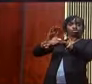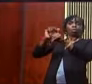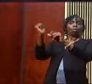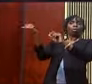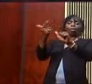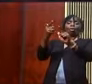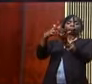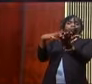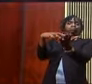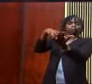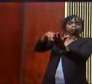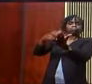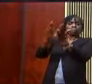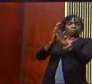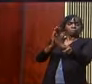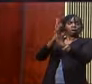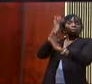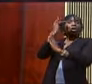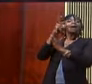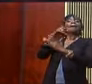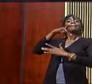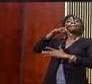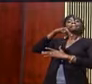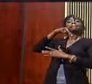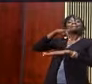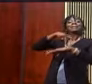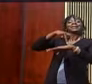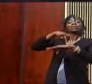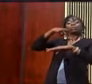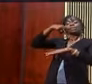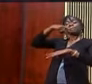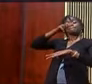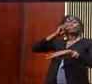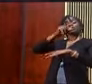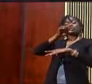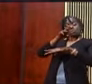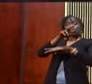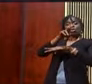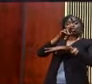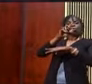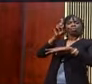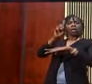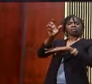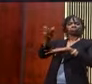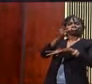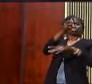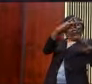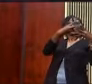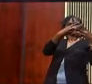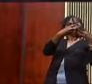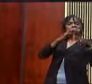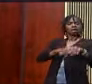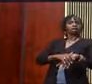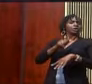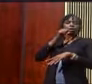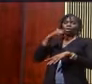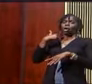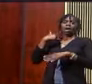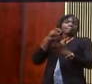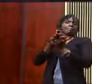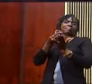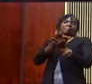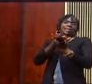Check this, they are handcuffed by helplessness. They don't have the resources to bail him out. They don't have the political